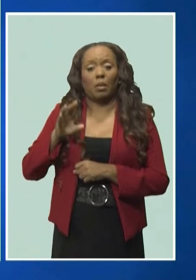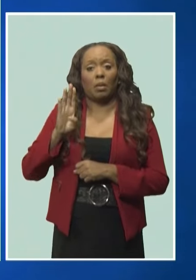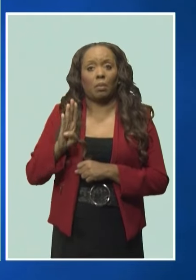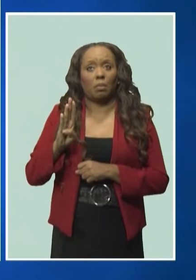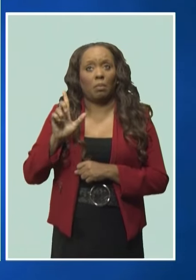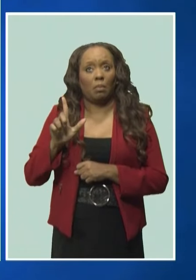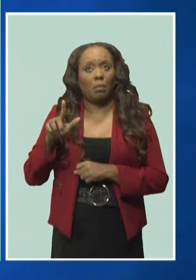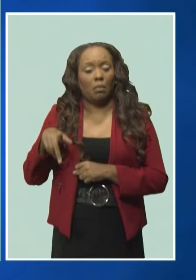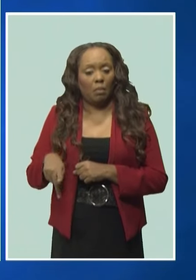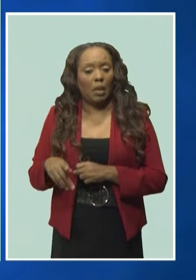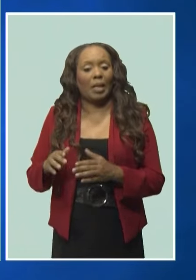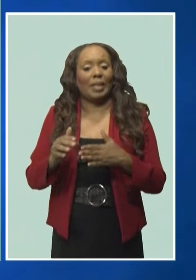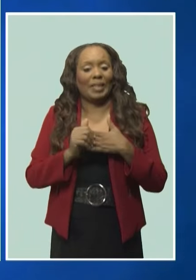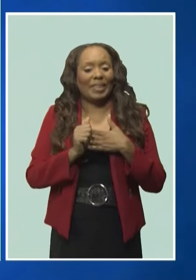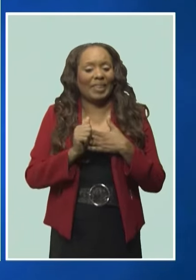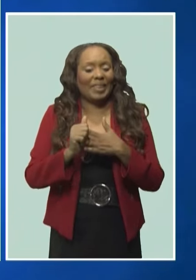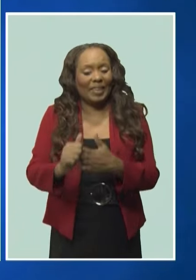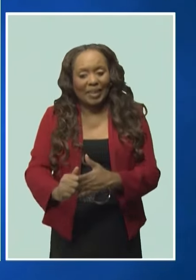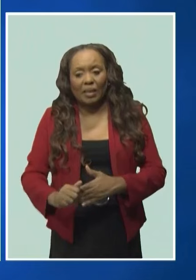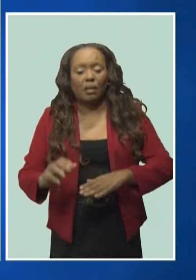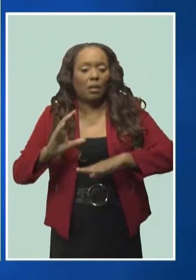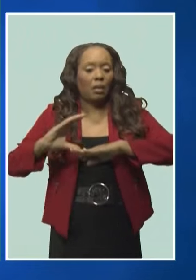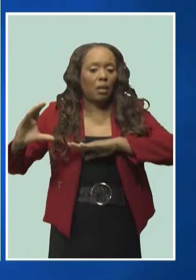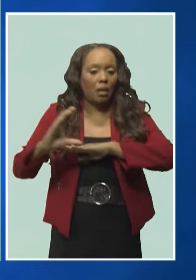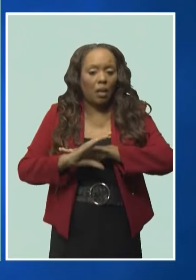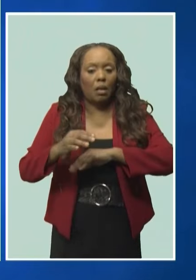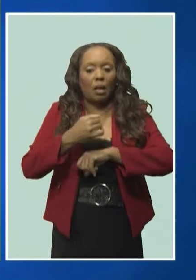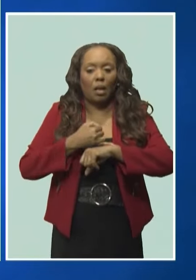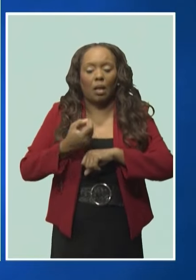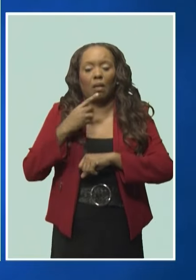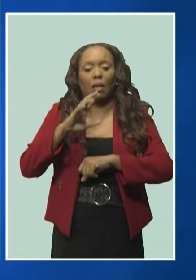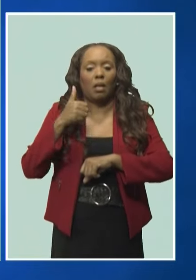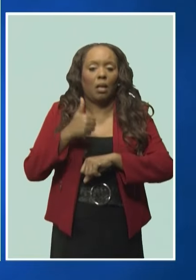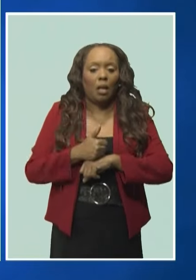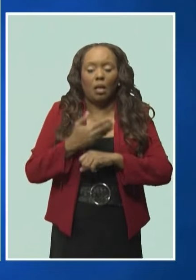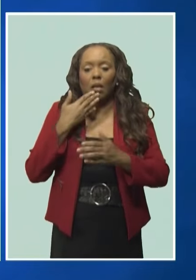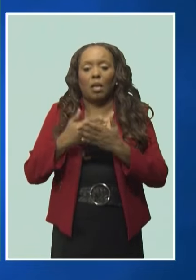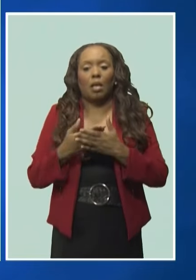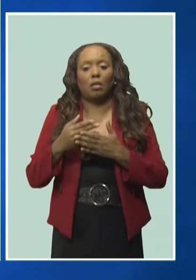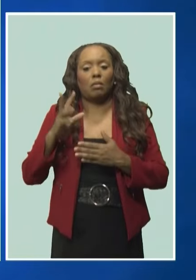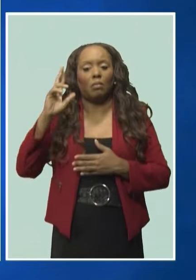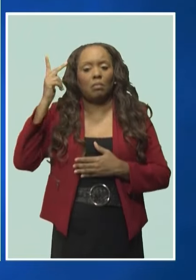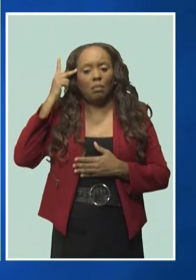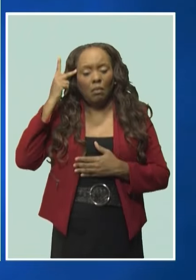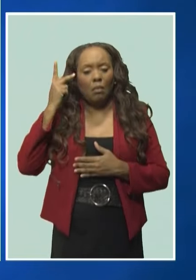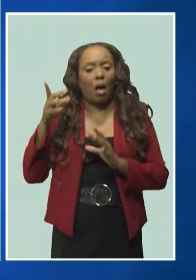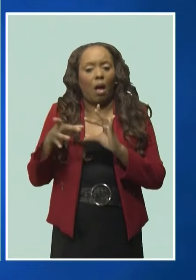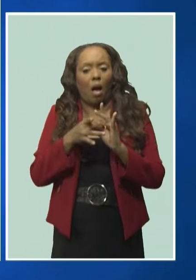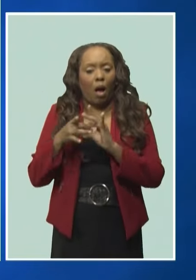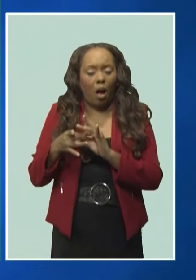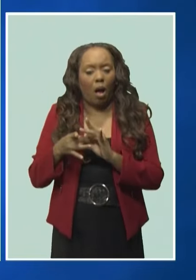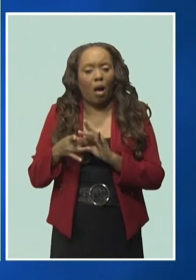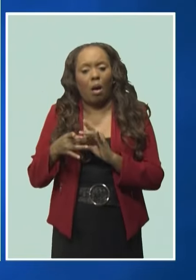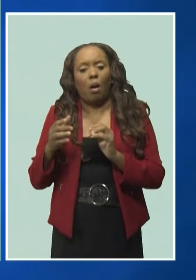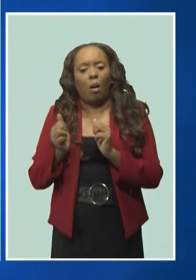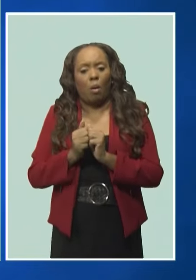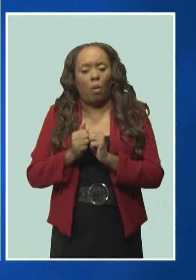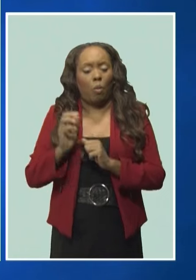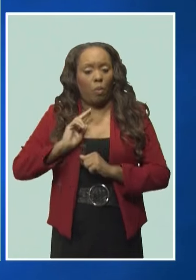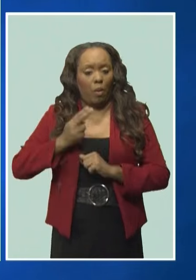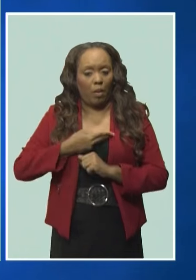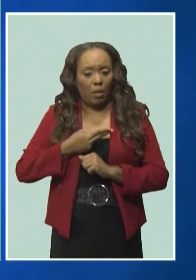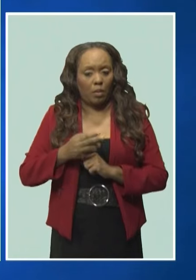the lead among Caribbean countries to establish diplomatic relations with the PRC, and you've always